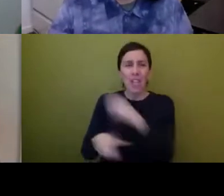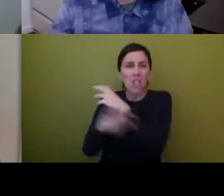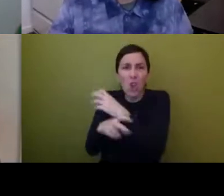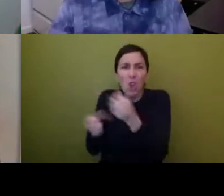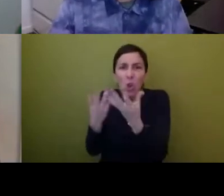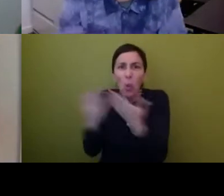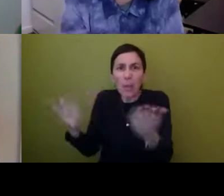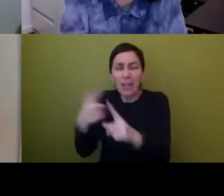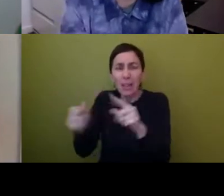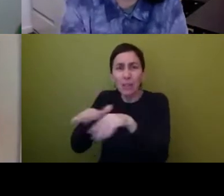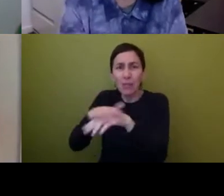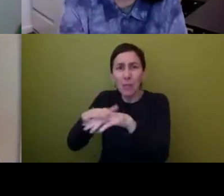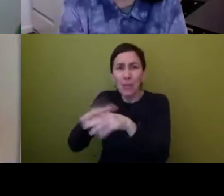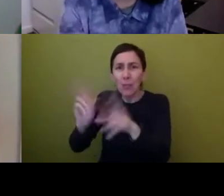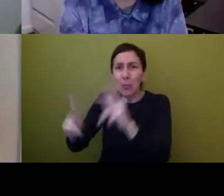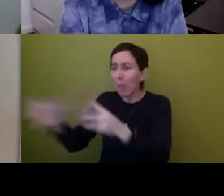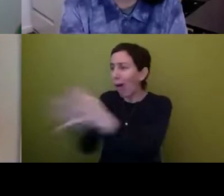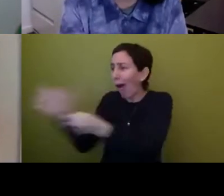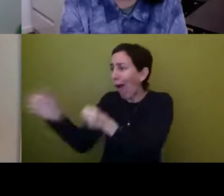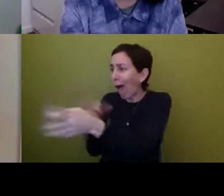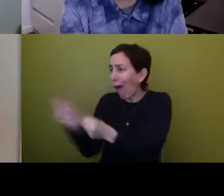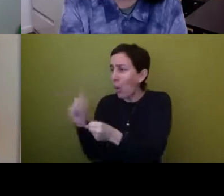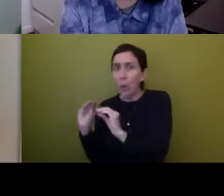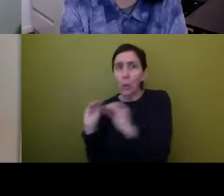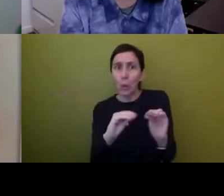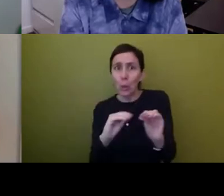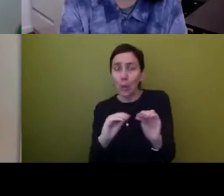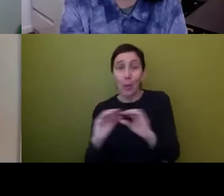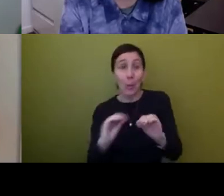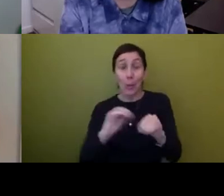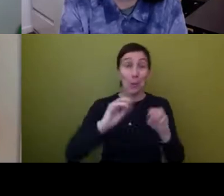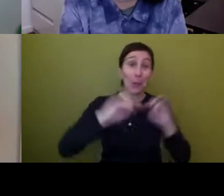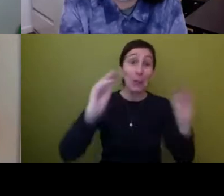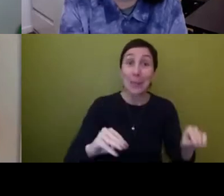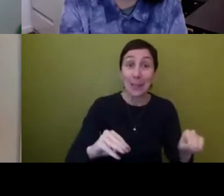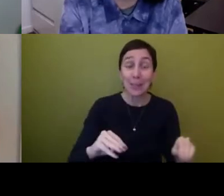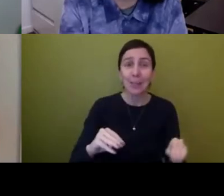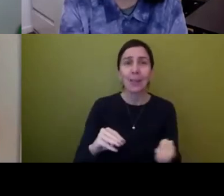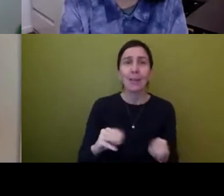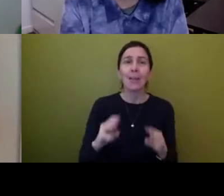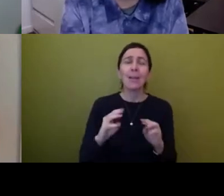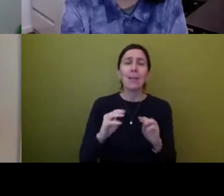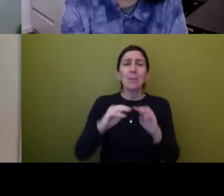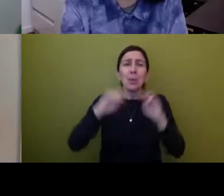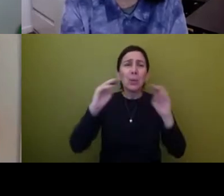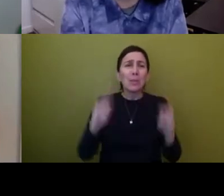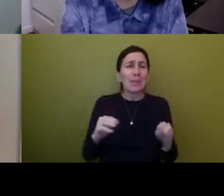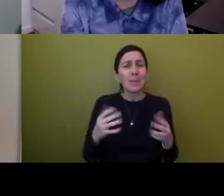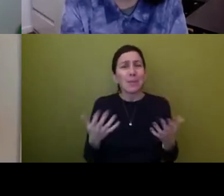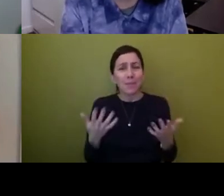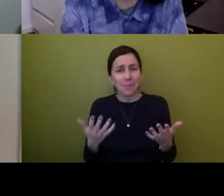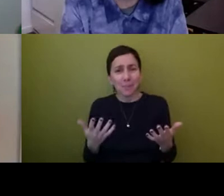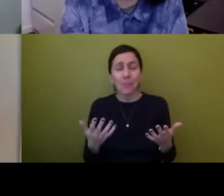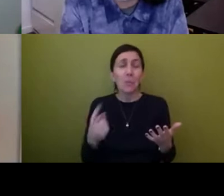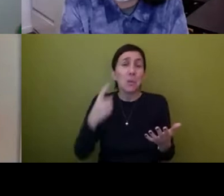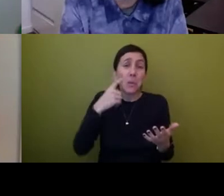somewhere. So that's also another piece to this. So museums aren't some kind of, uh, inevitable institution in the way they've